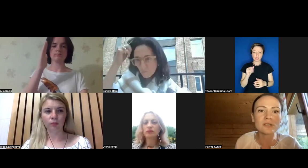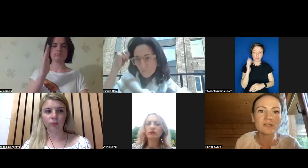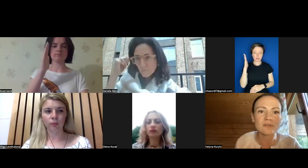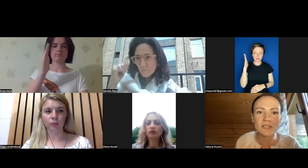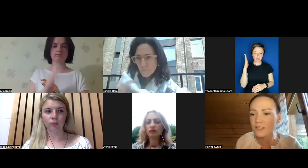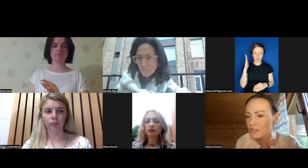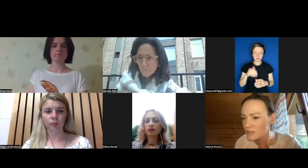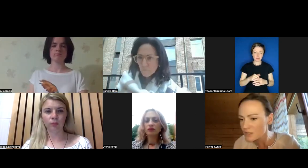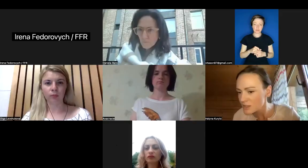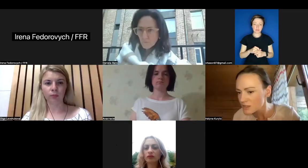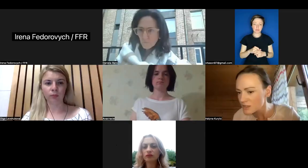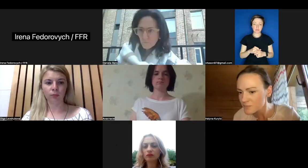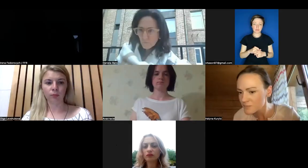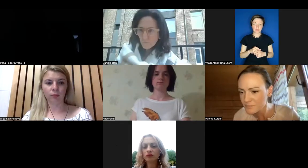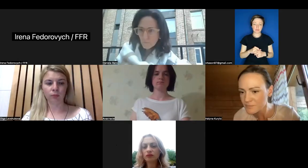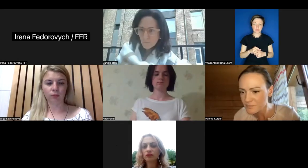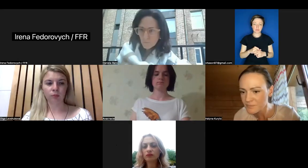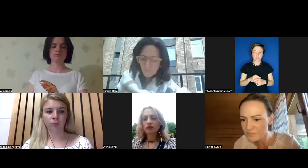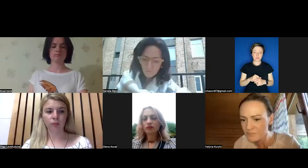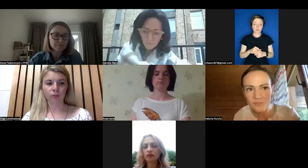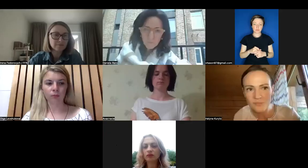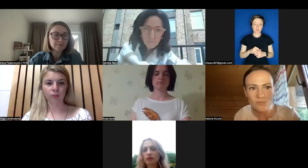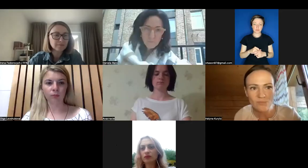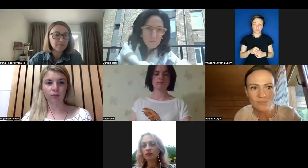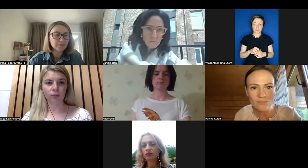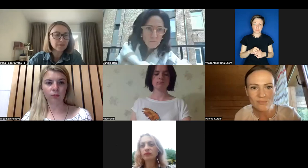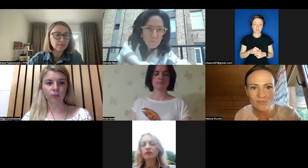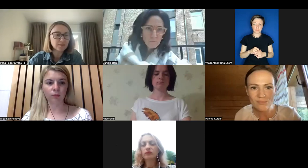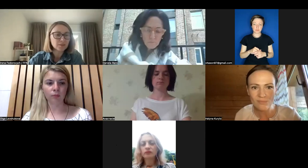Fedorovich raised her hand. Do you want to answer this question?